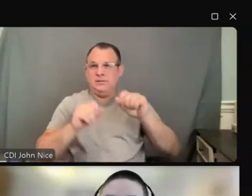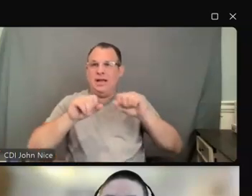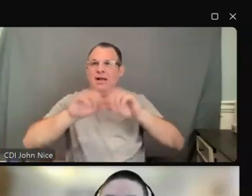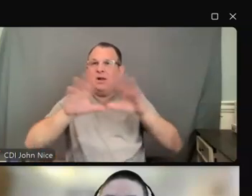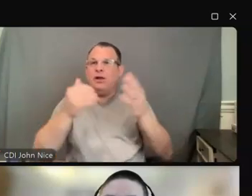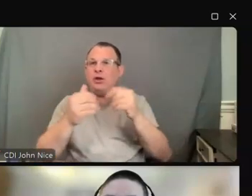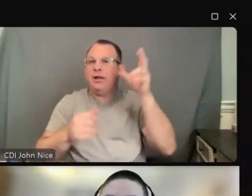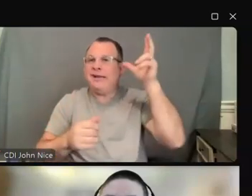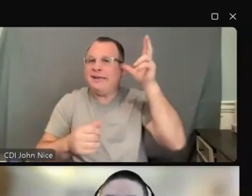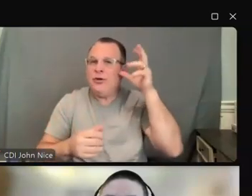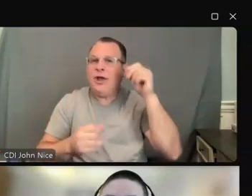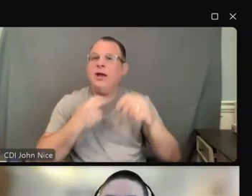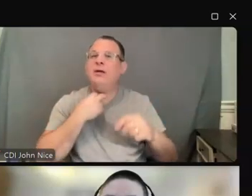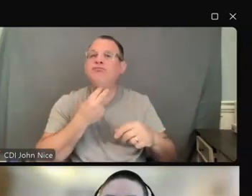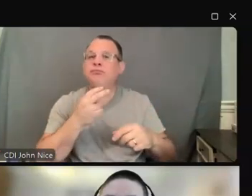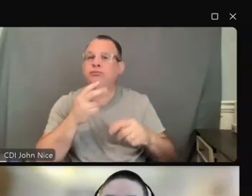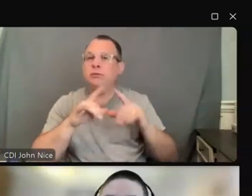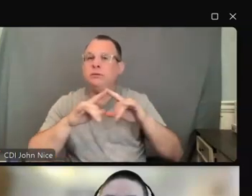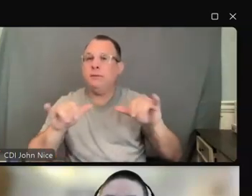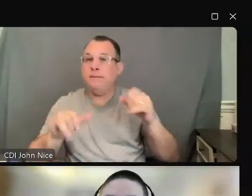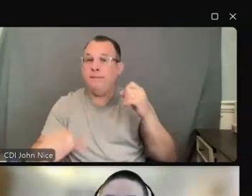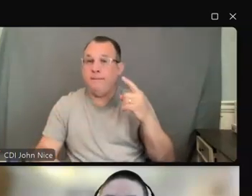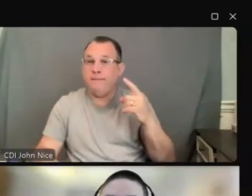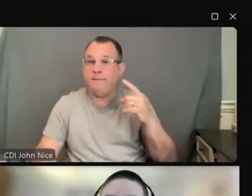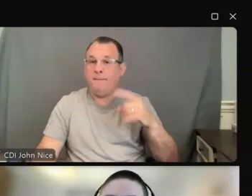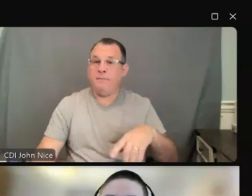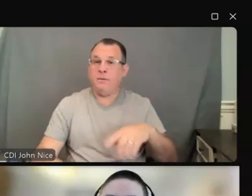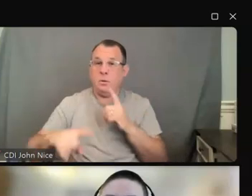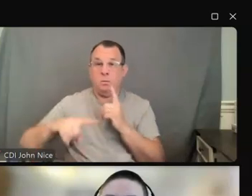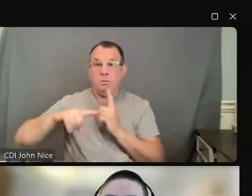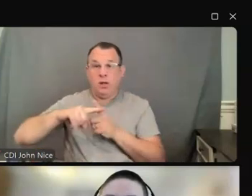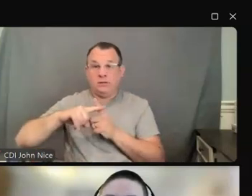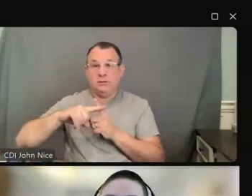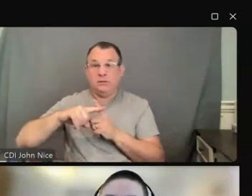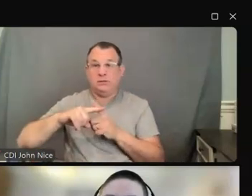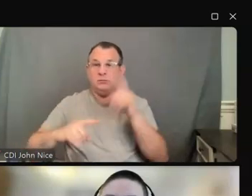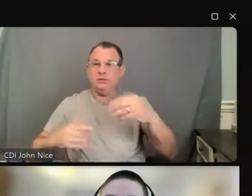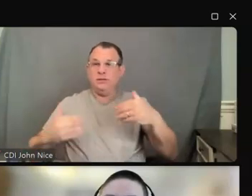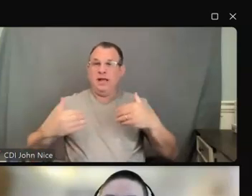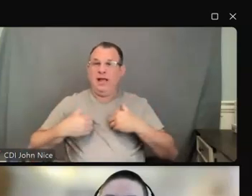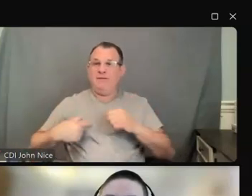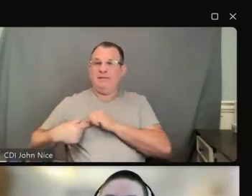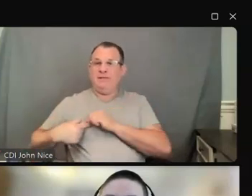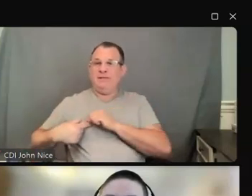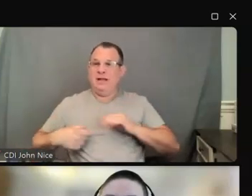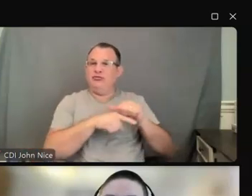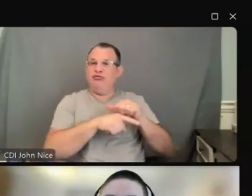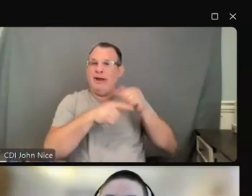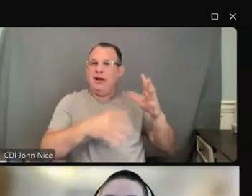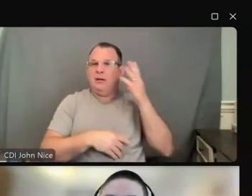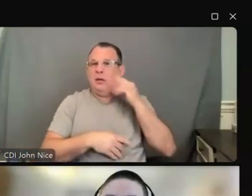and there must be adequate staff training to ensure quick setup and proper operation.